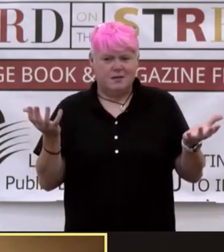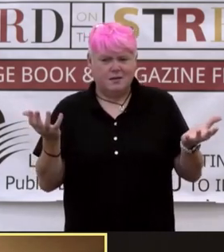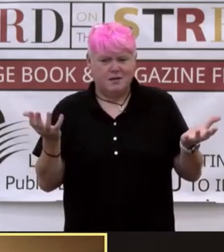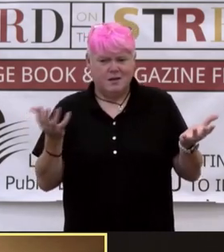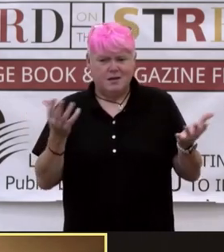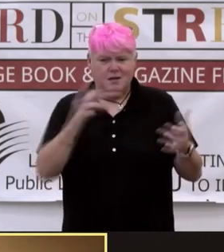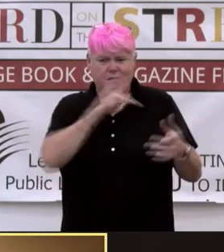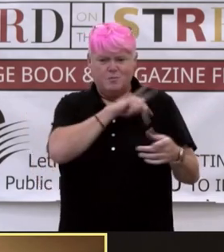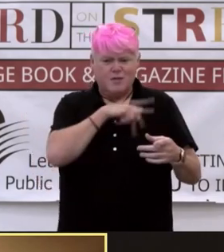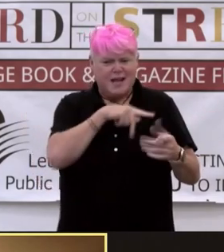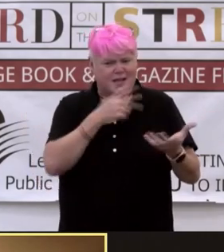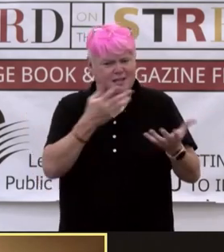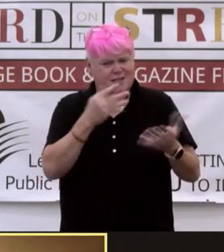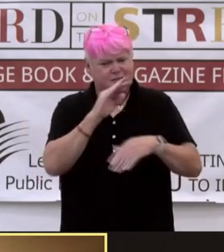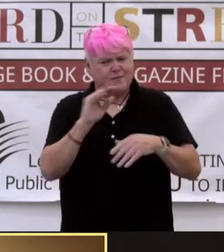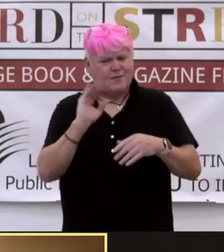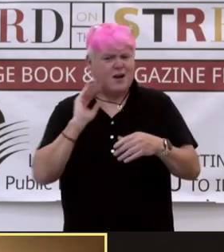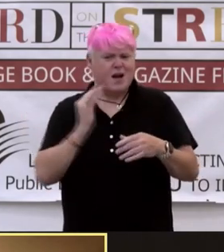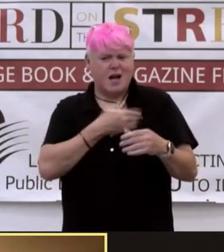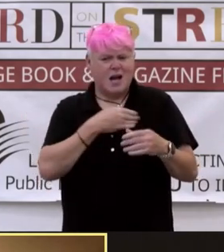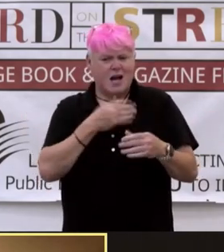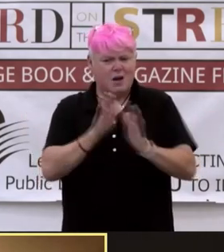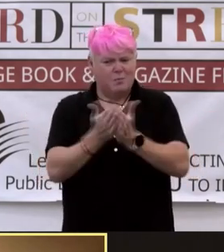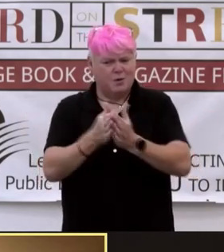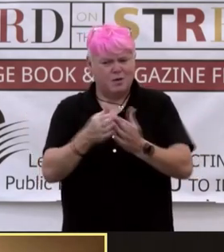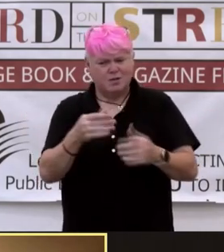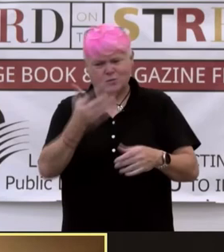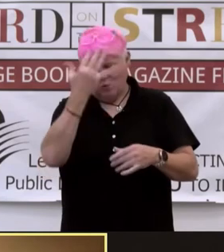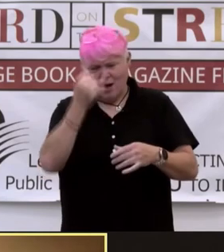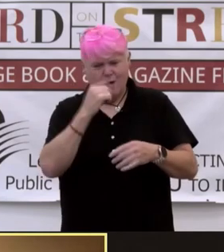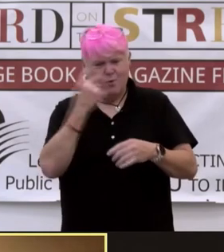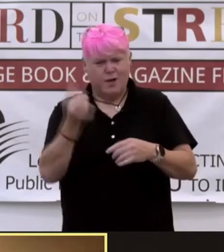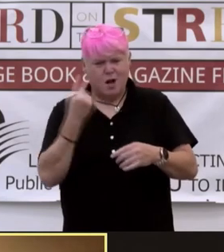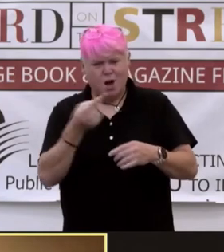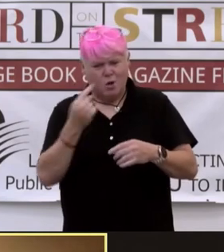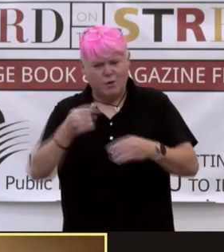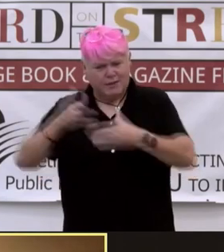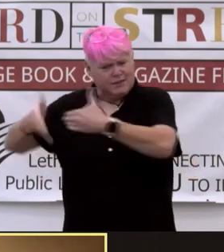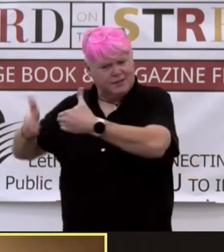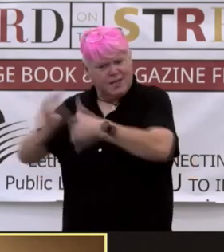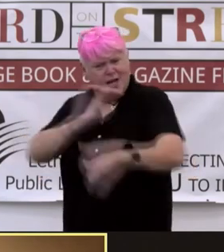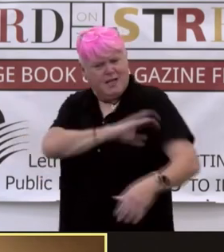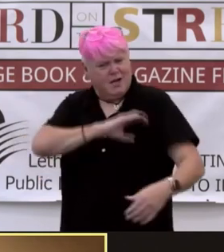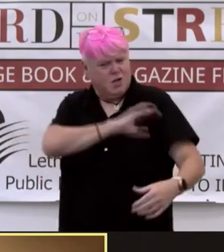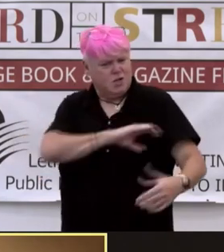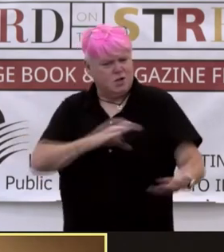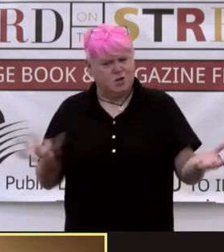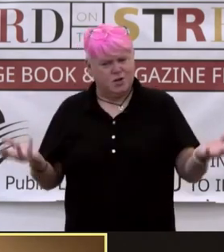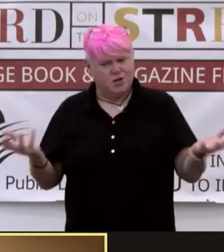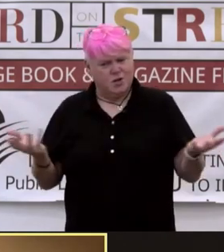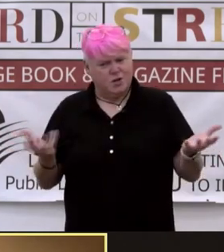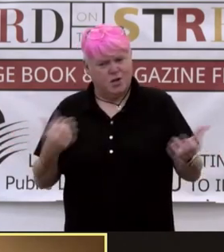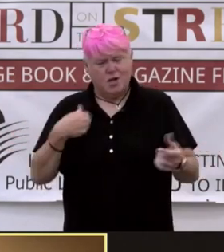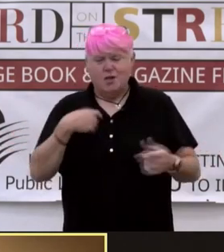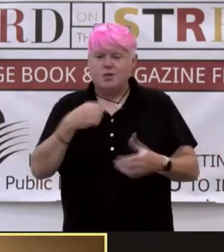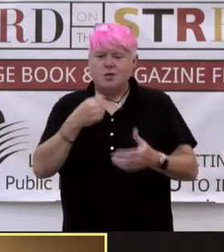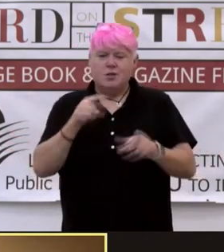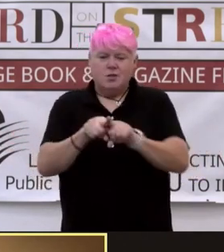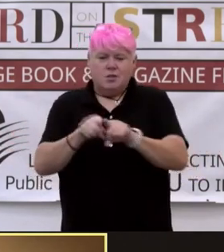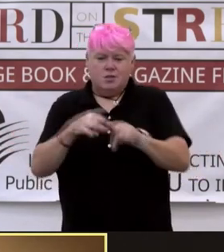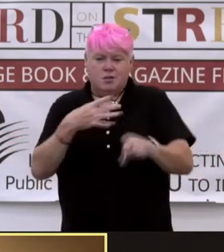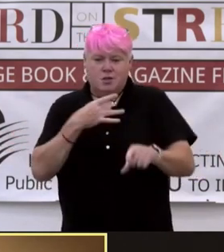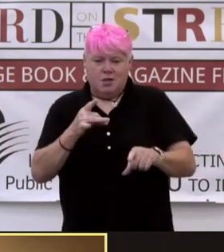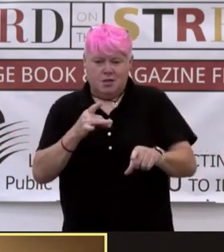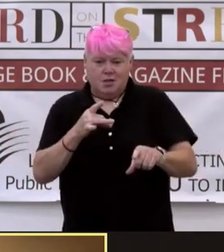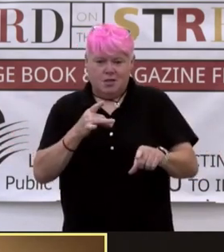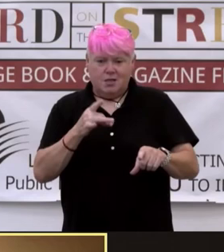own books? You know, why are we always the side characters? So, there was her. And I also like Leigh